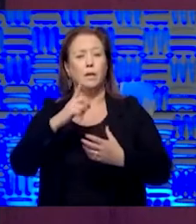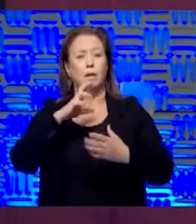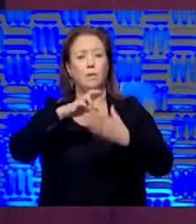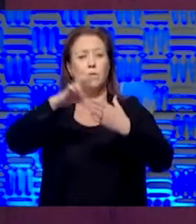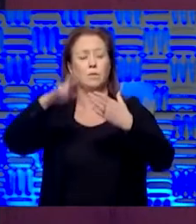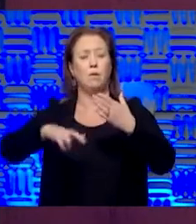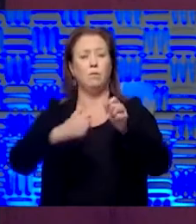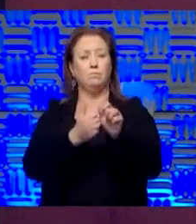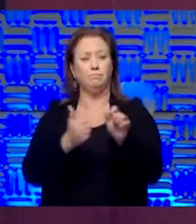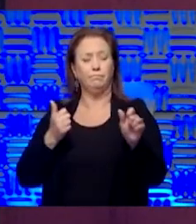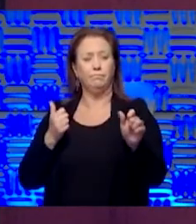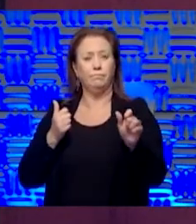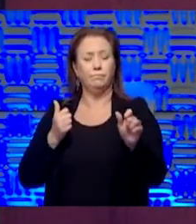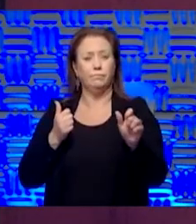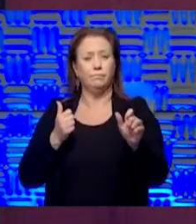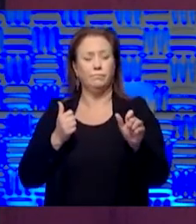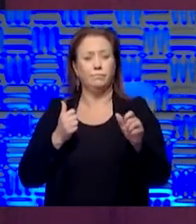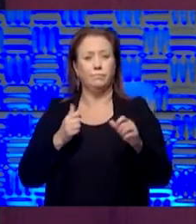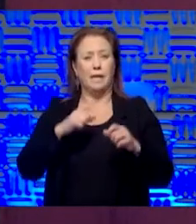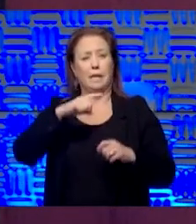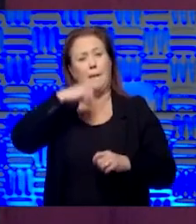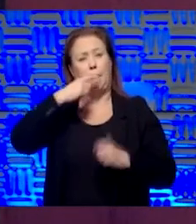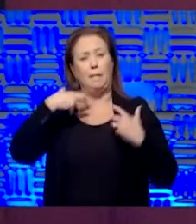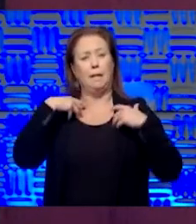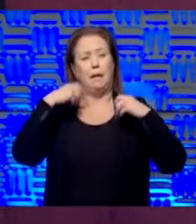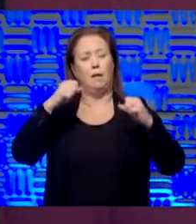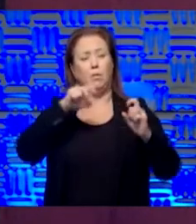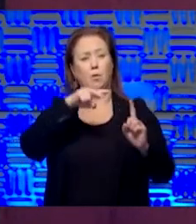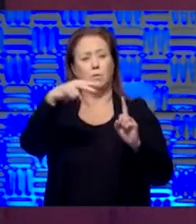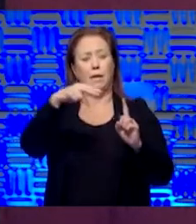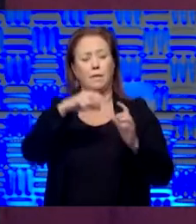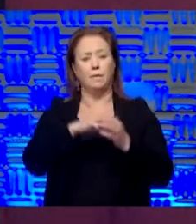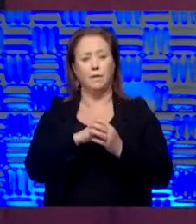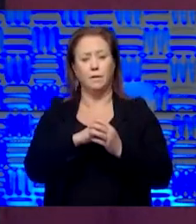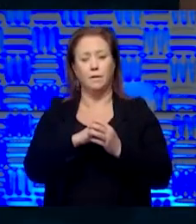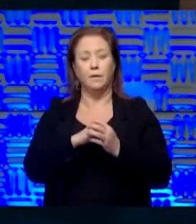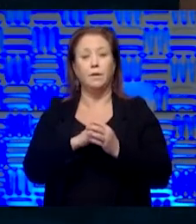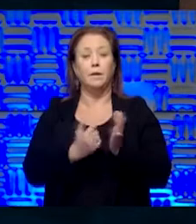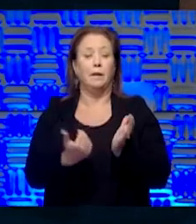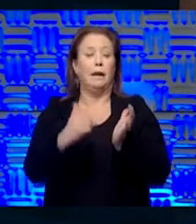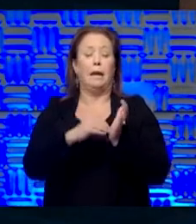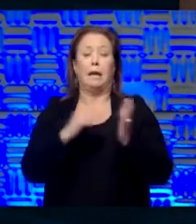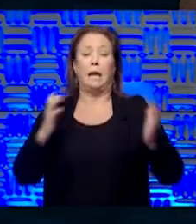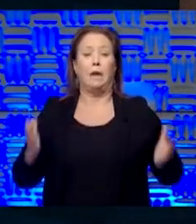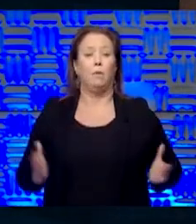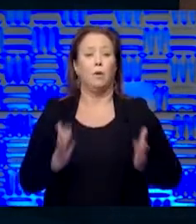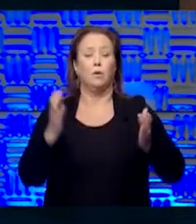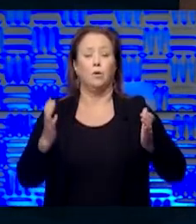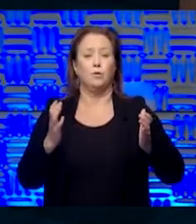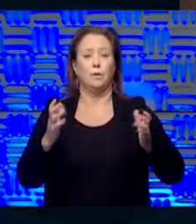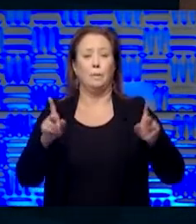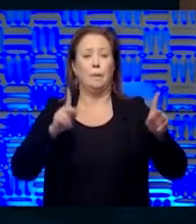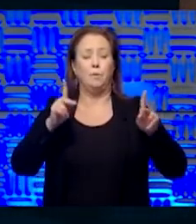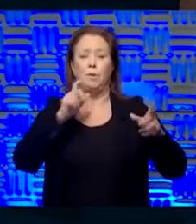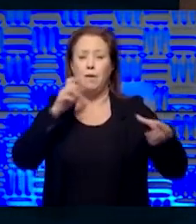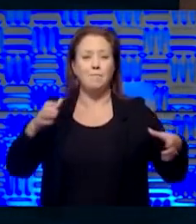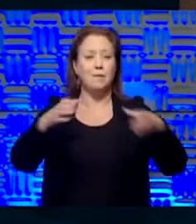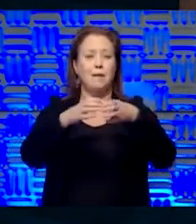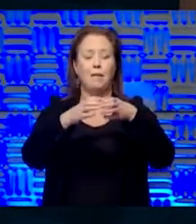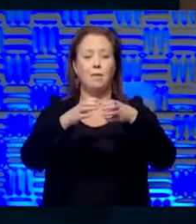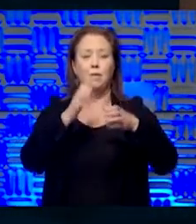setback from the public health standpoint? again, I would encourage people not to gather. Uh,